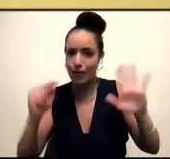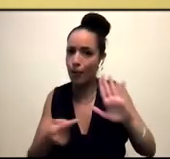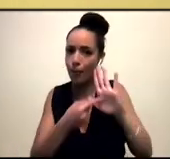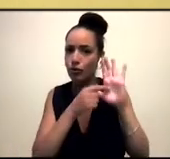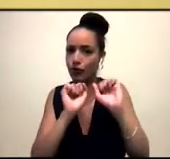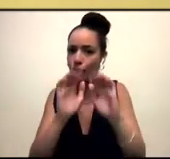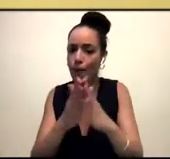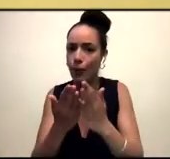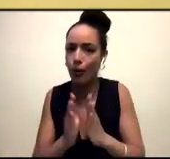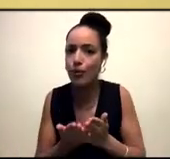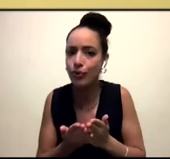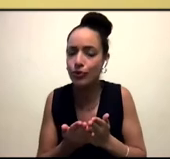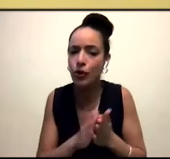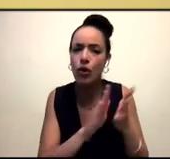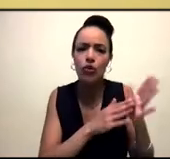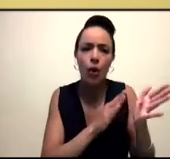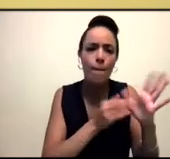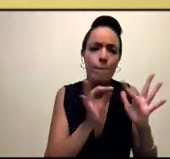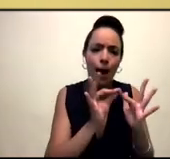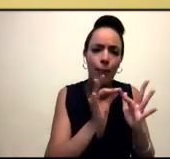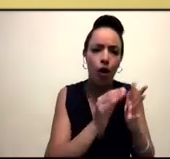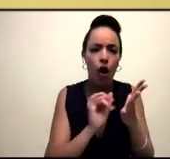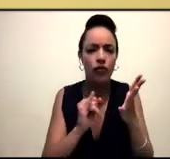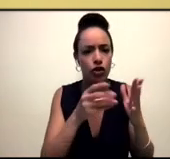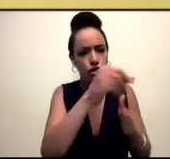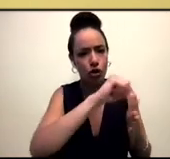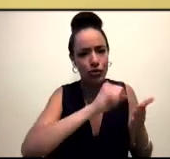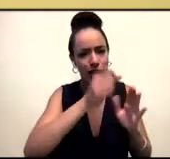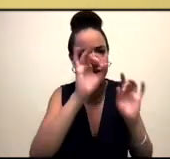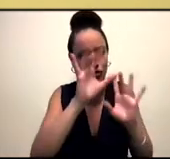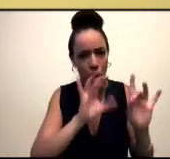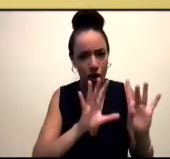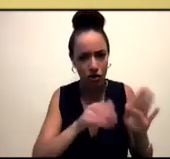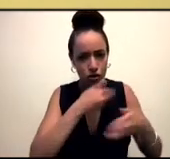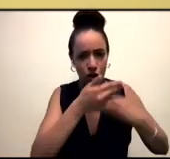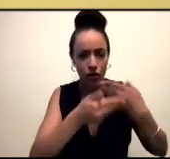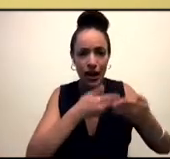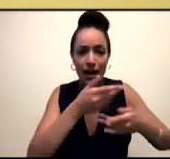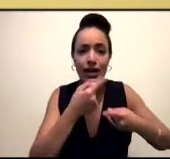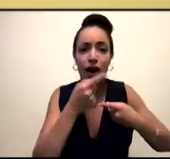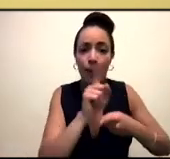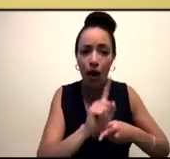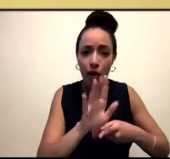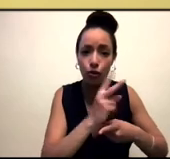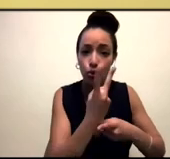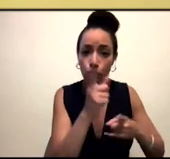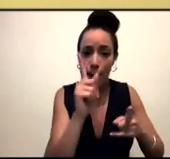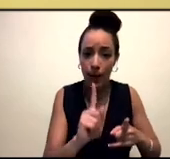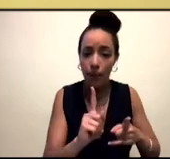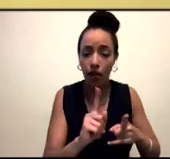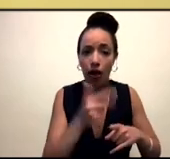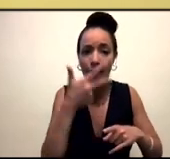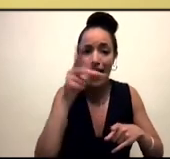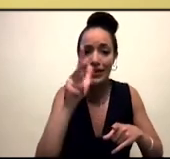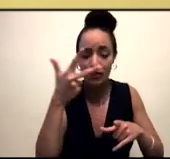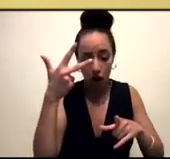the book follows the journey of two characters as they travel along identical paths 800 years apart. And so I wondered for